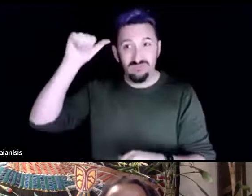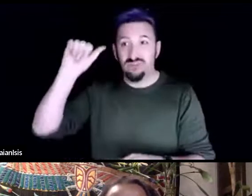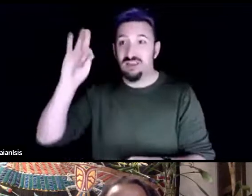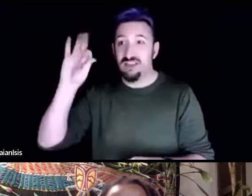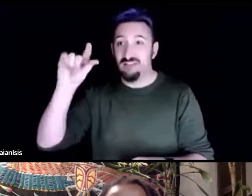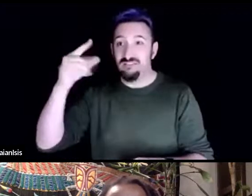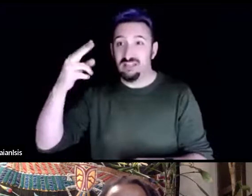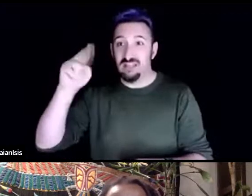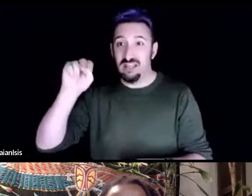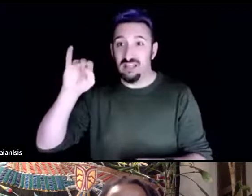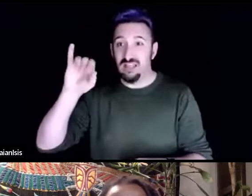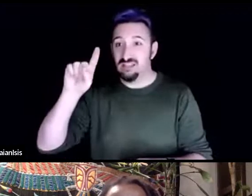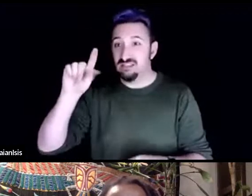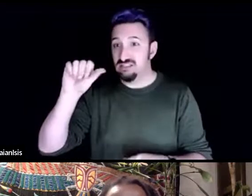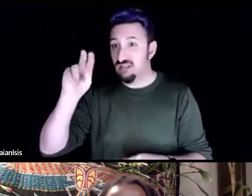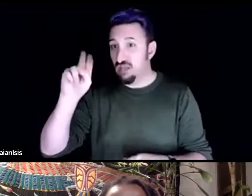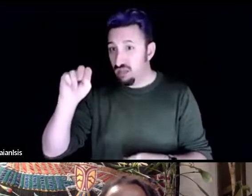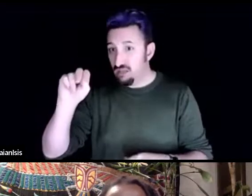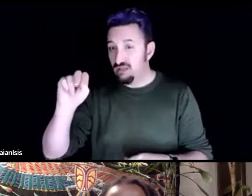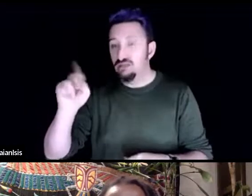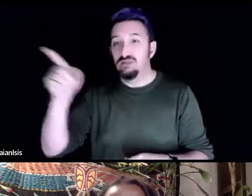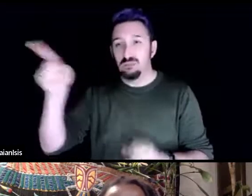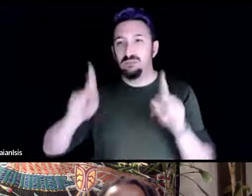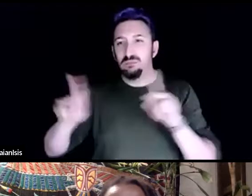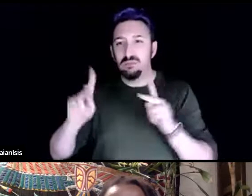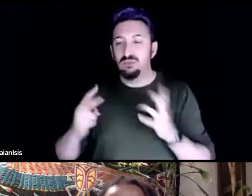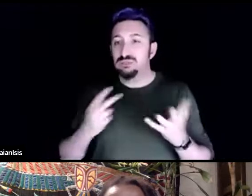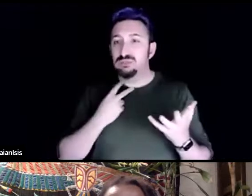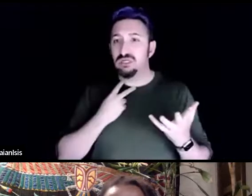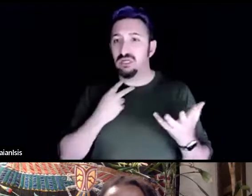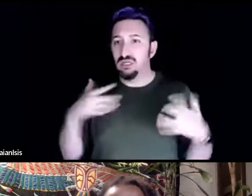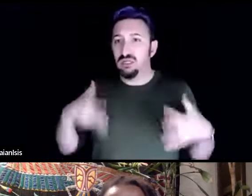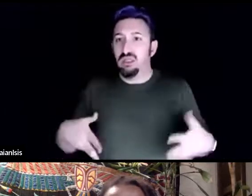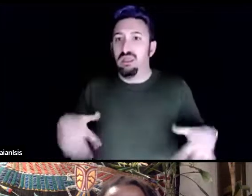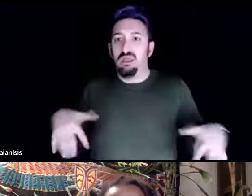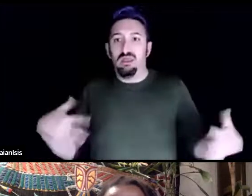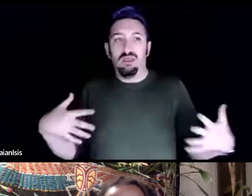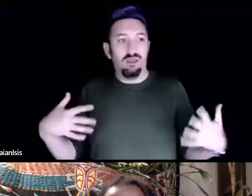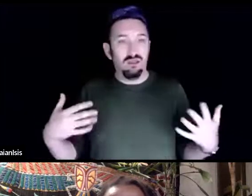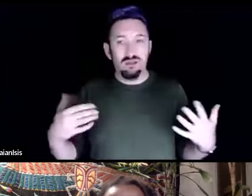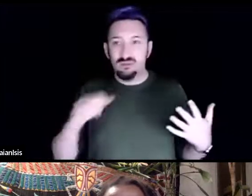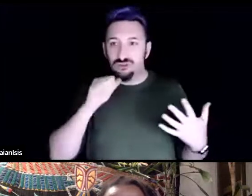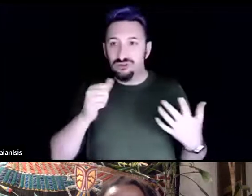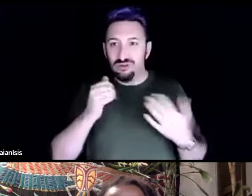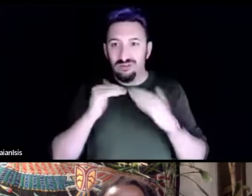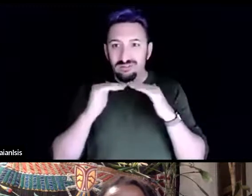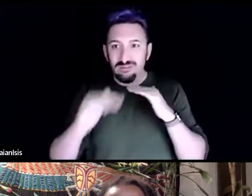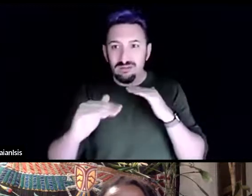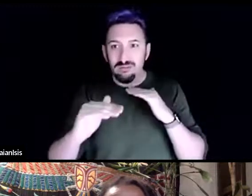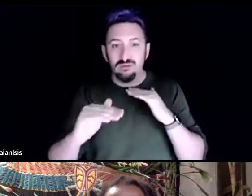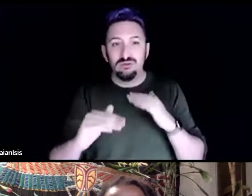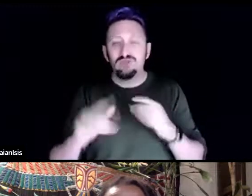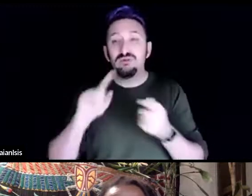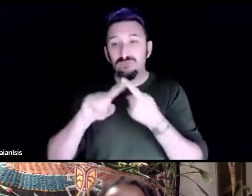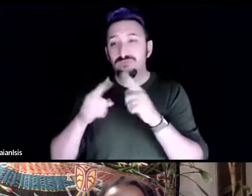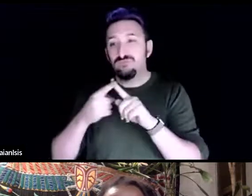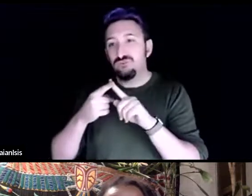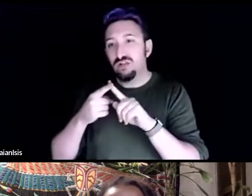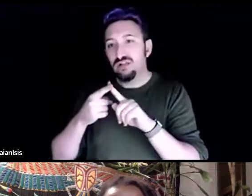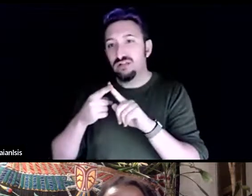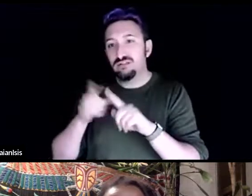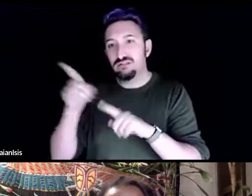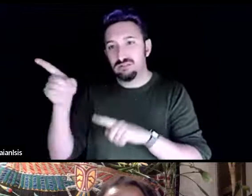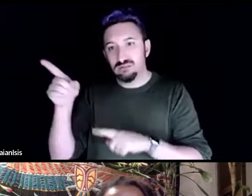situation and a friend of mine who's one of our earth activist training students who had been